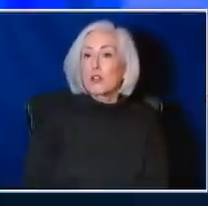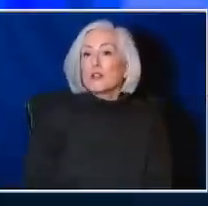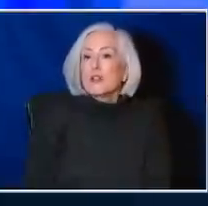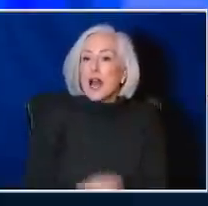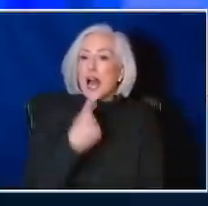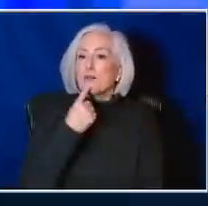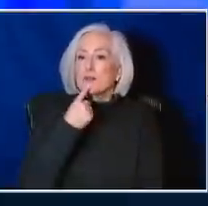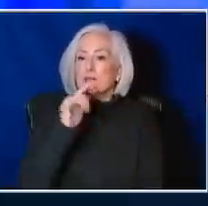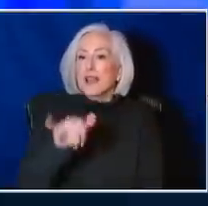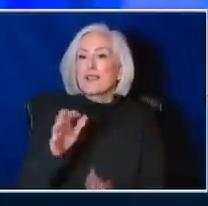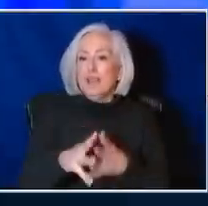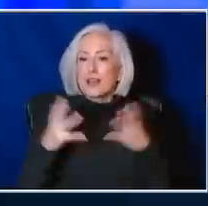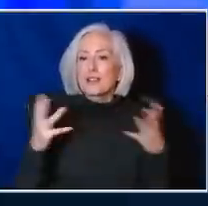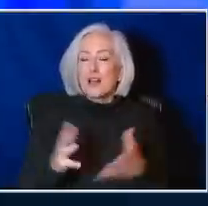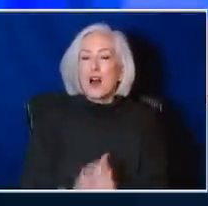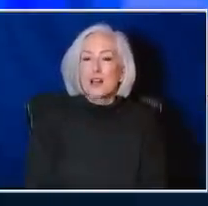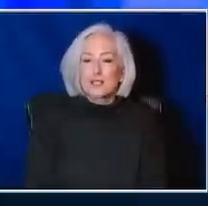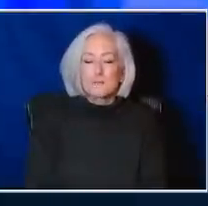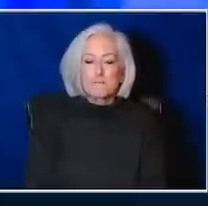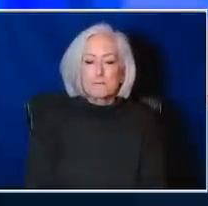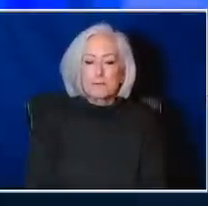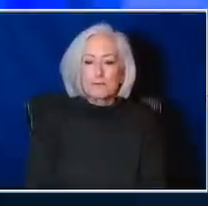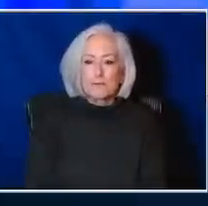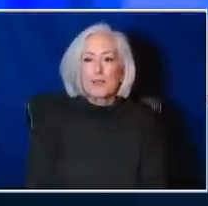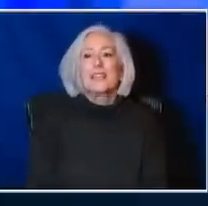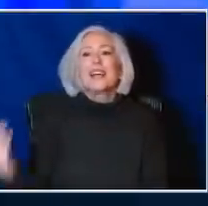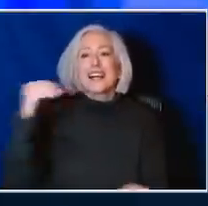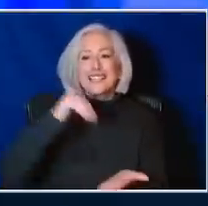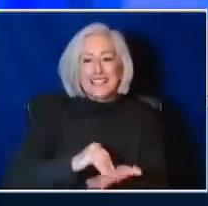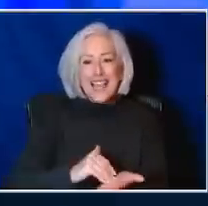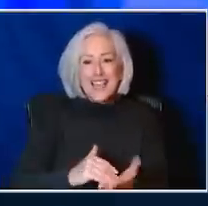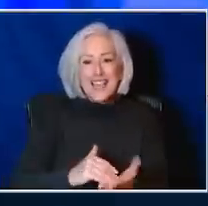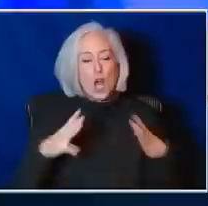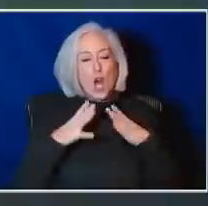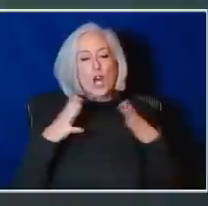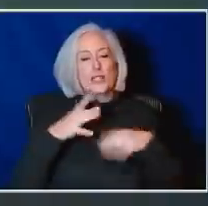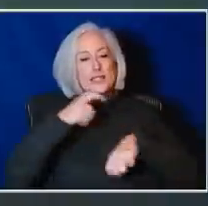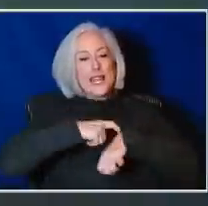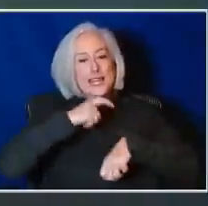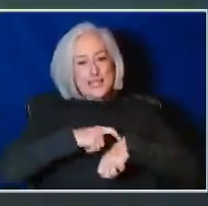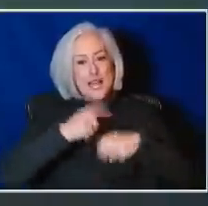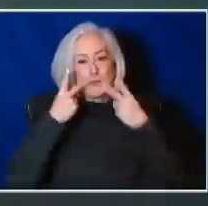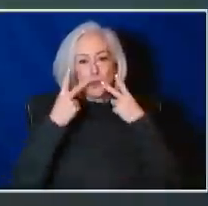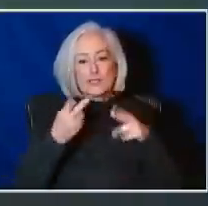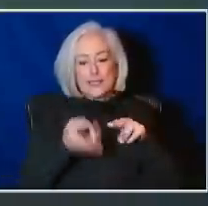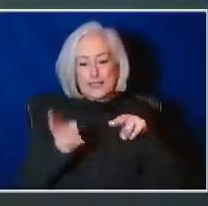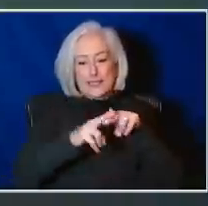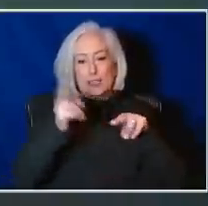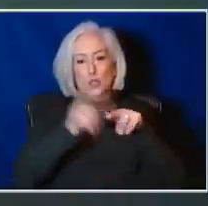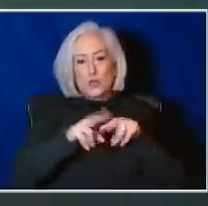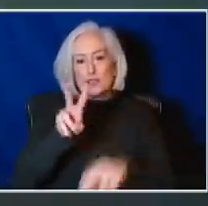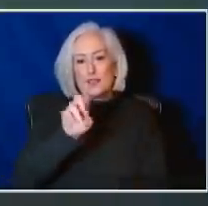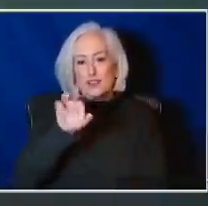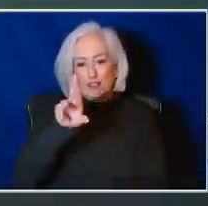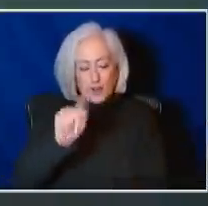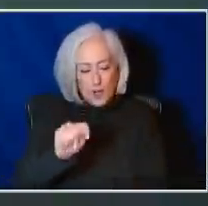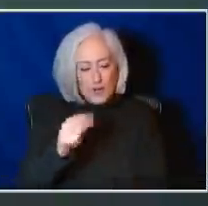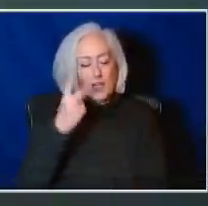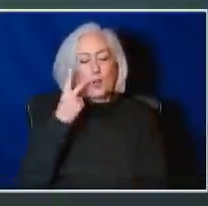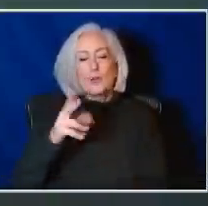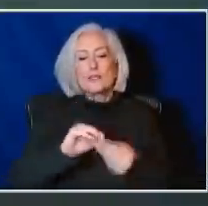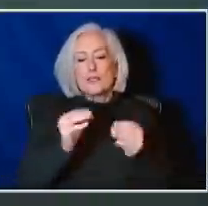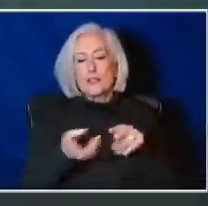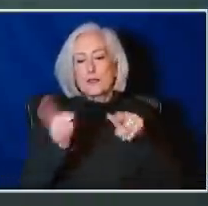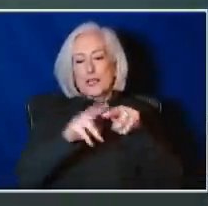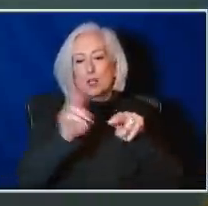time, Hawkeye. I think, again, as we come into this holiday season, we see the rise, these variants, we see the rise of hospitalizations. We see the